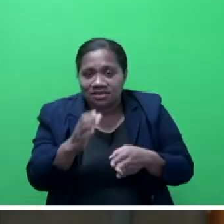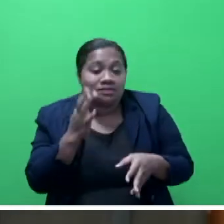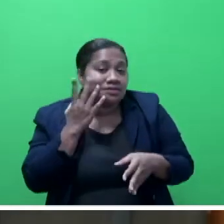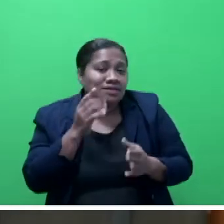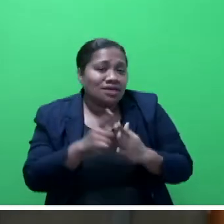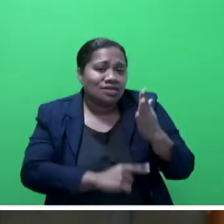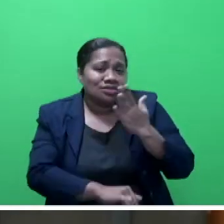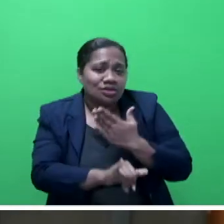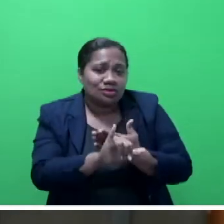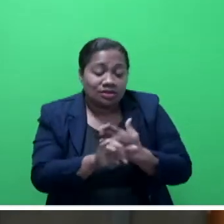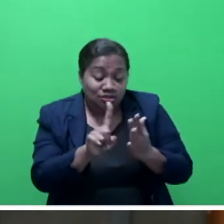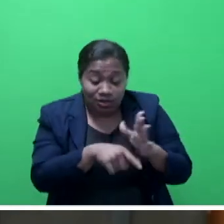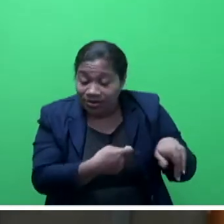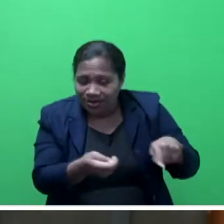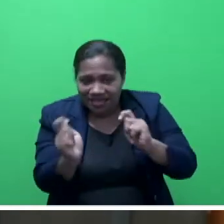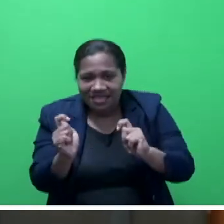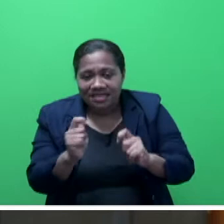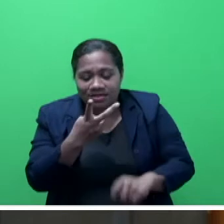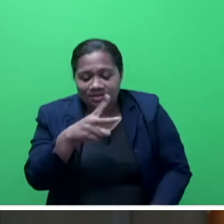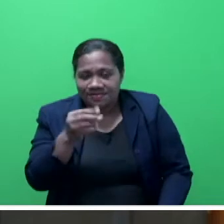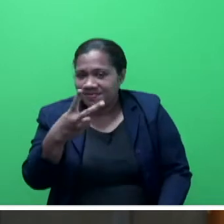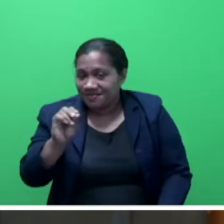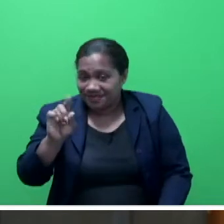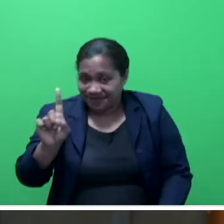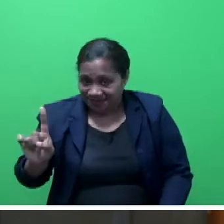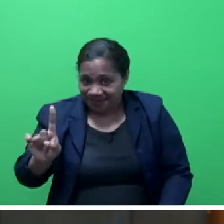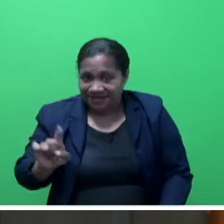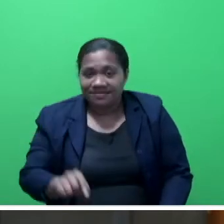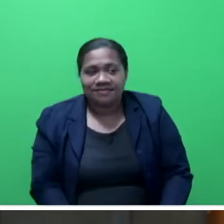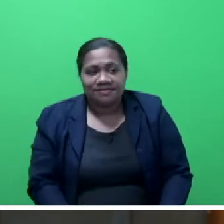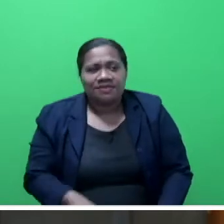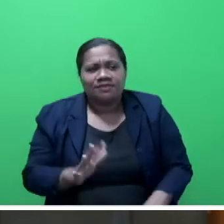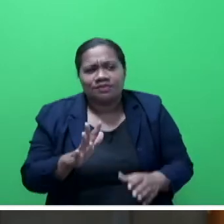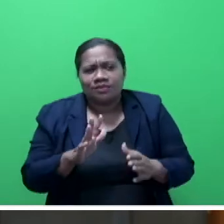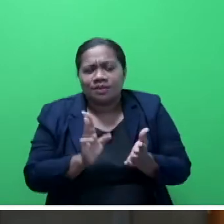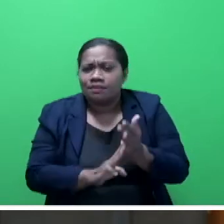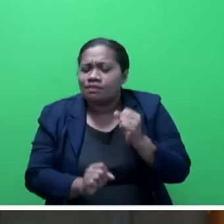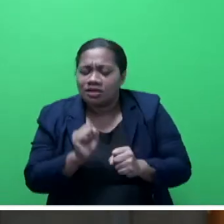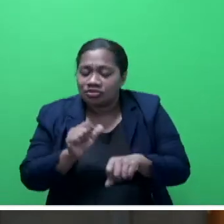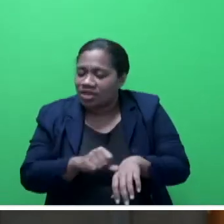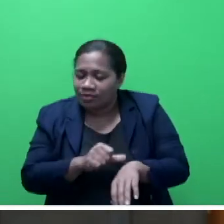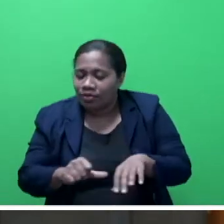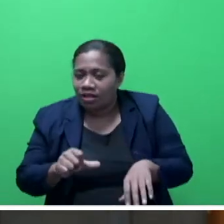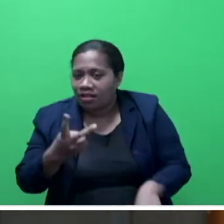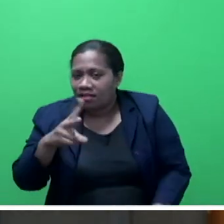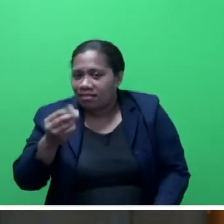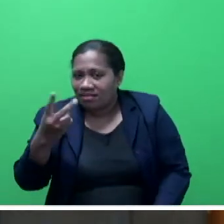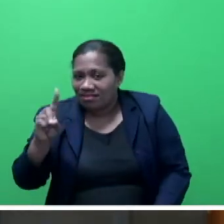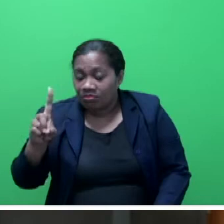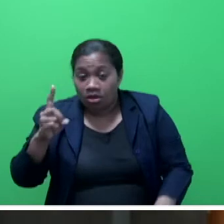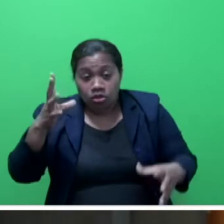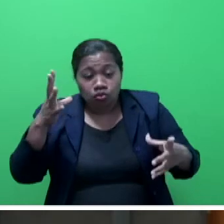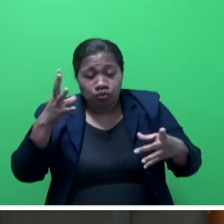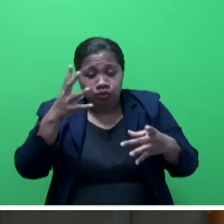followed by a similar number in either March or April 2021. In total, we